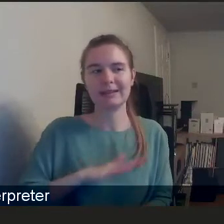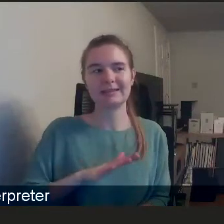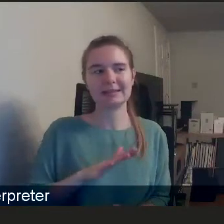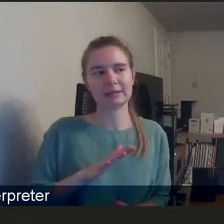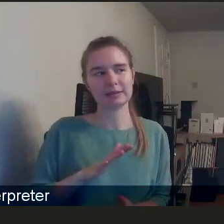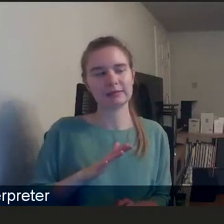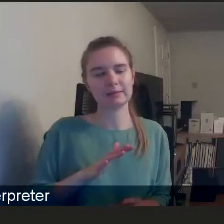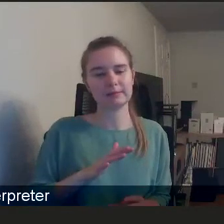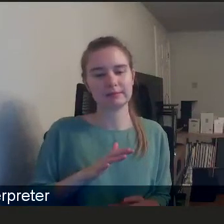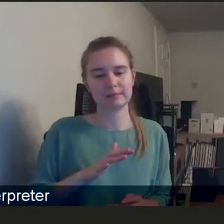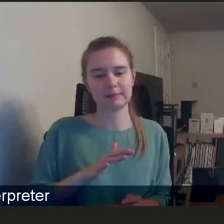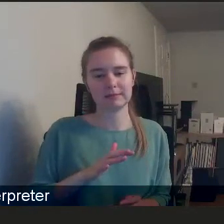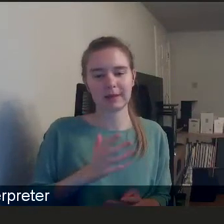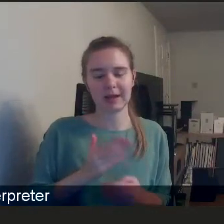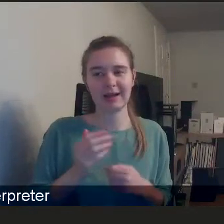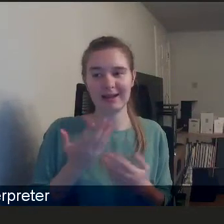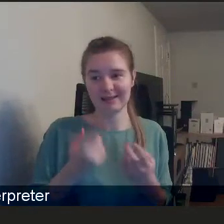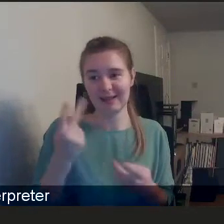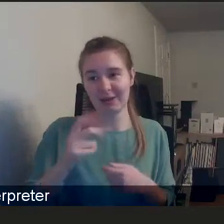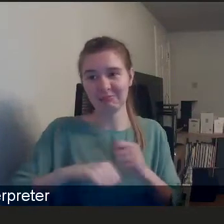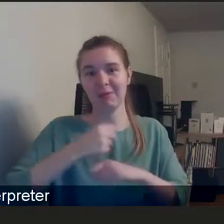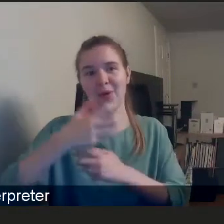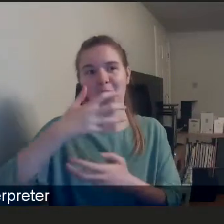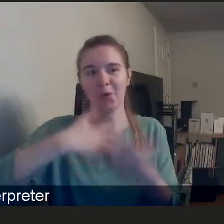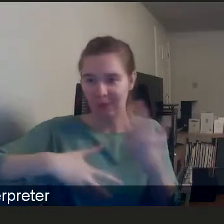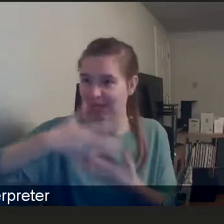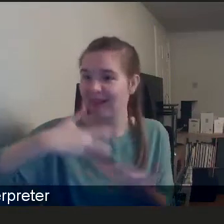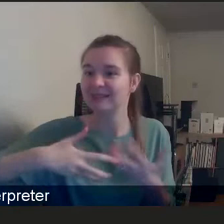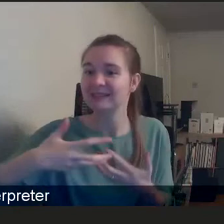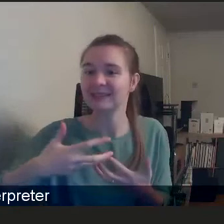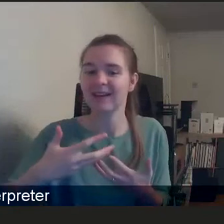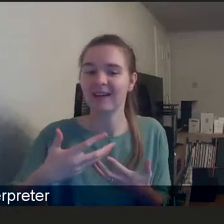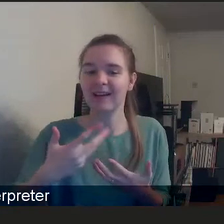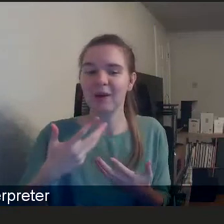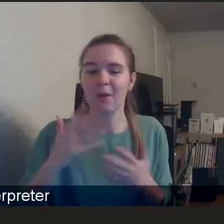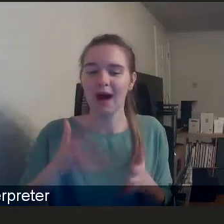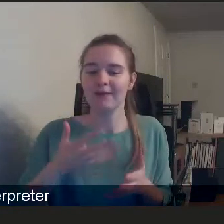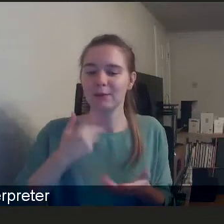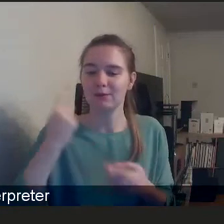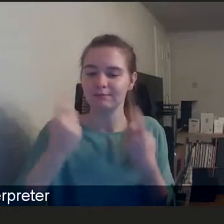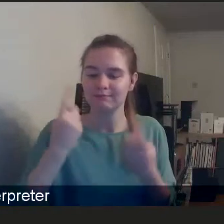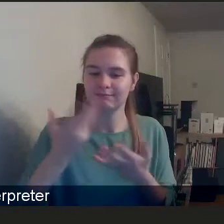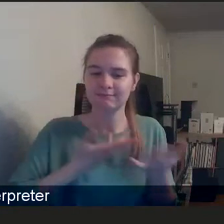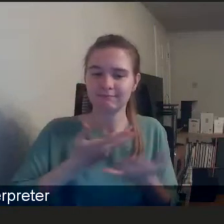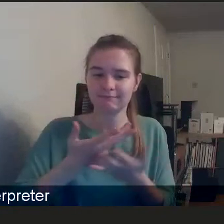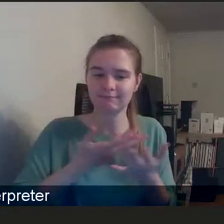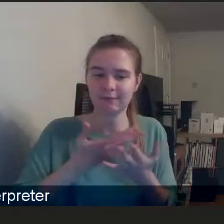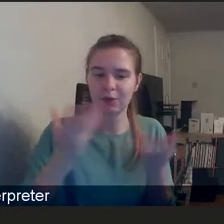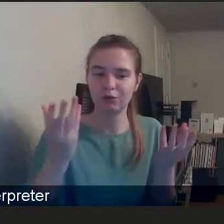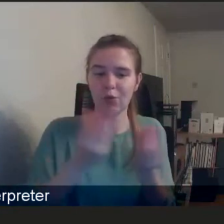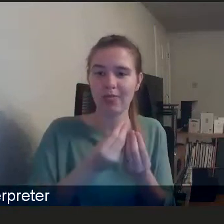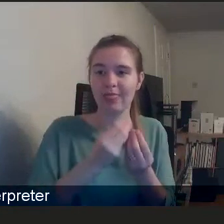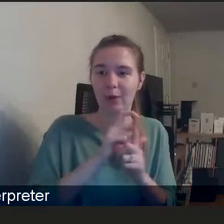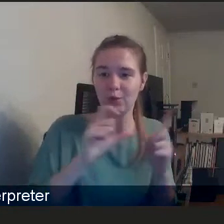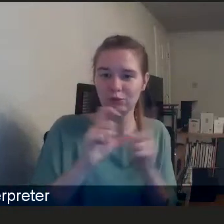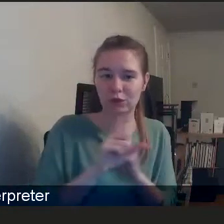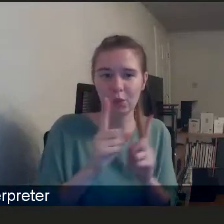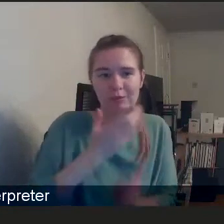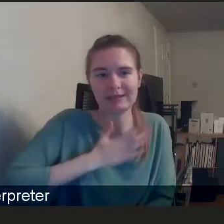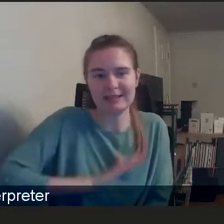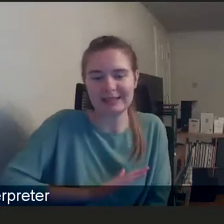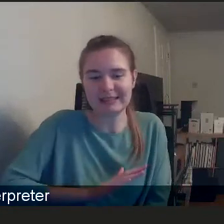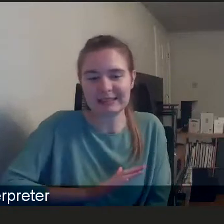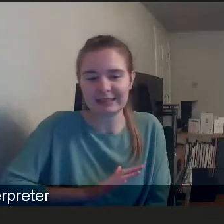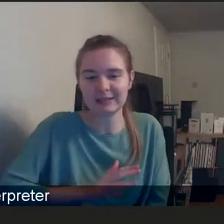that's when it becomes really complex again, but that's when we really need to talk, uh, you know, to communities about what is needed, what